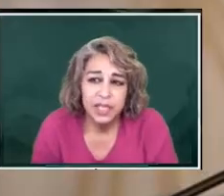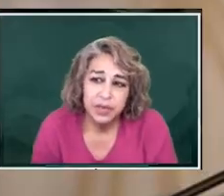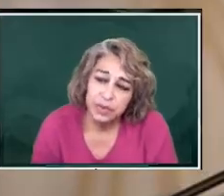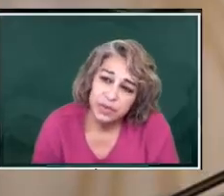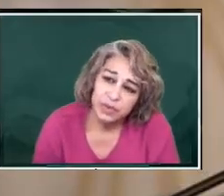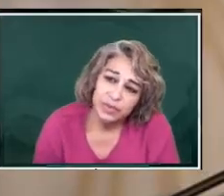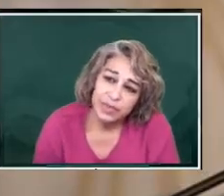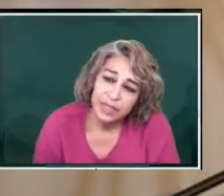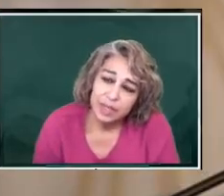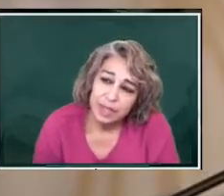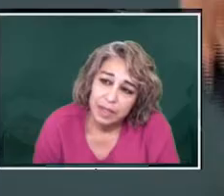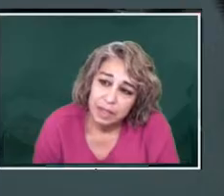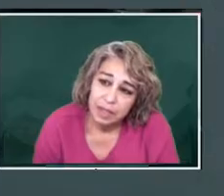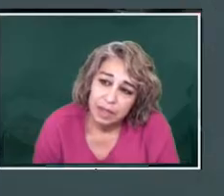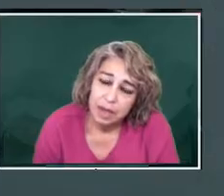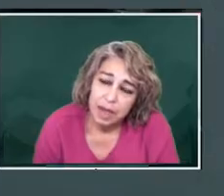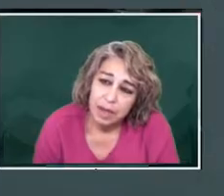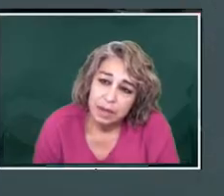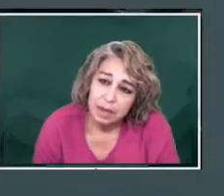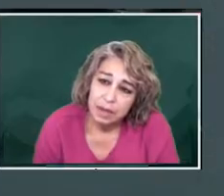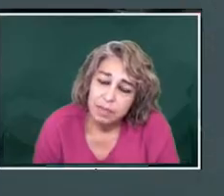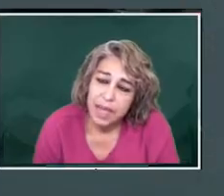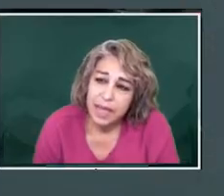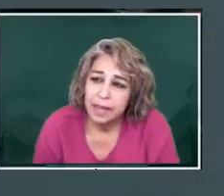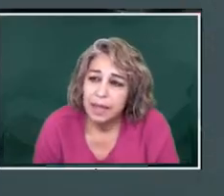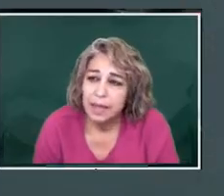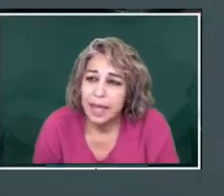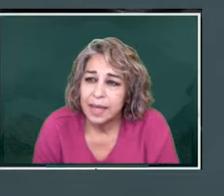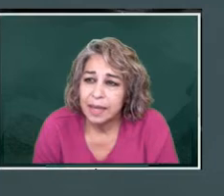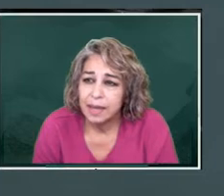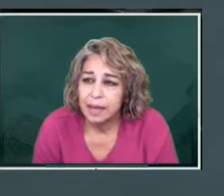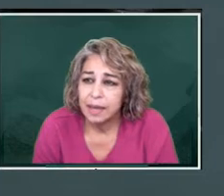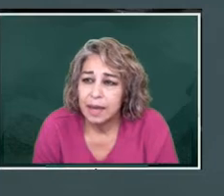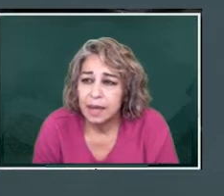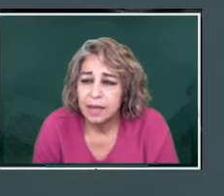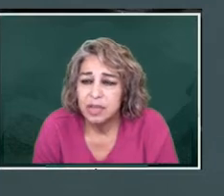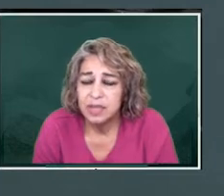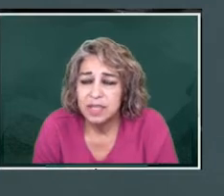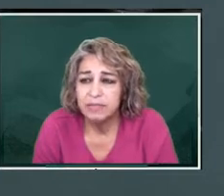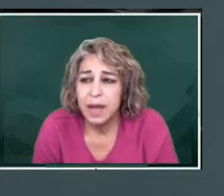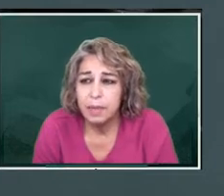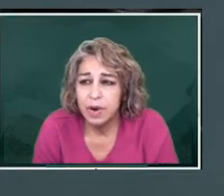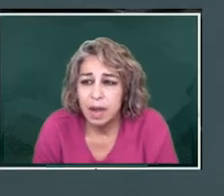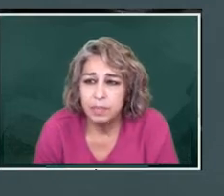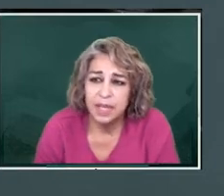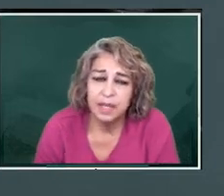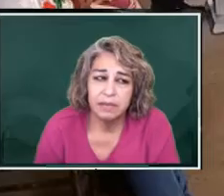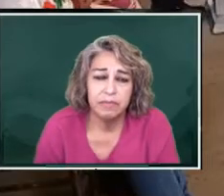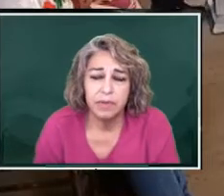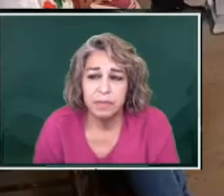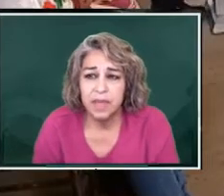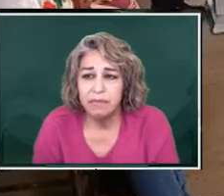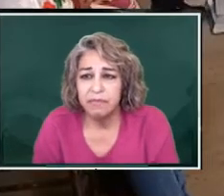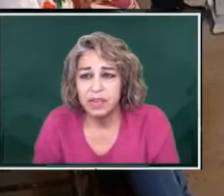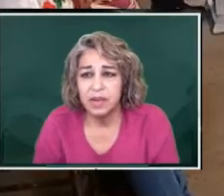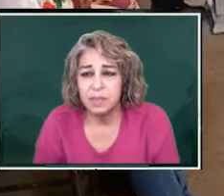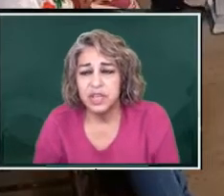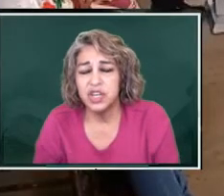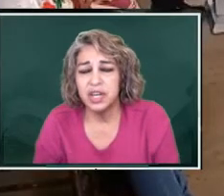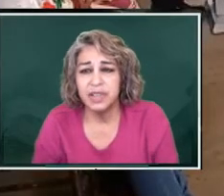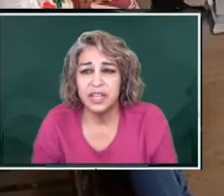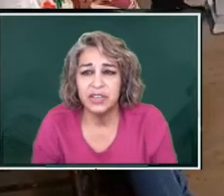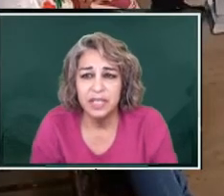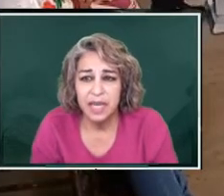wanted to make, like, do this fiber optic from the Federal